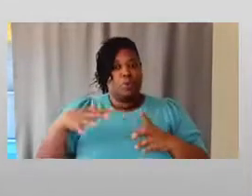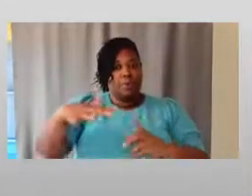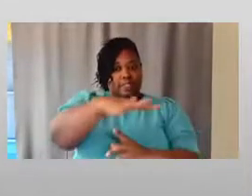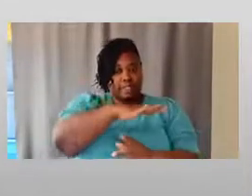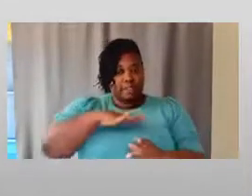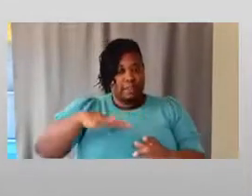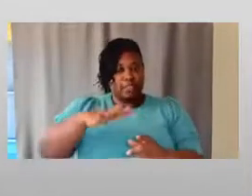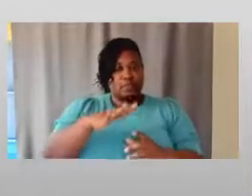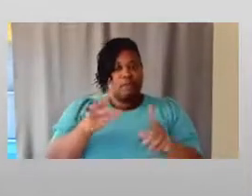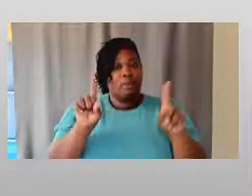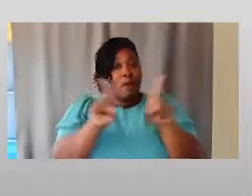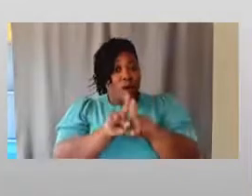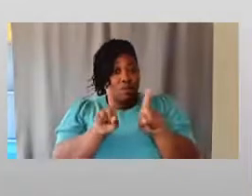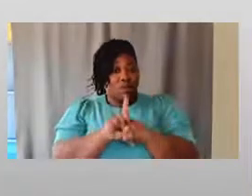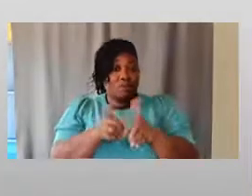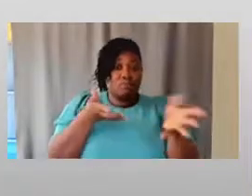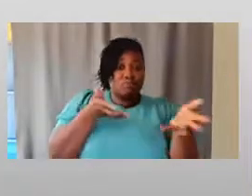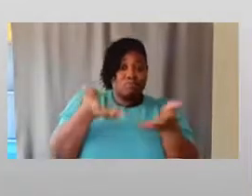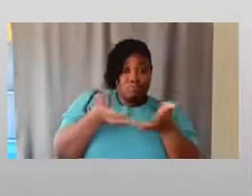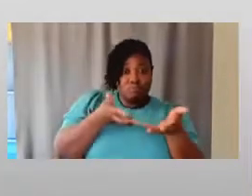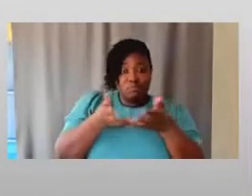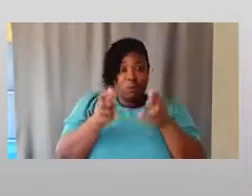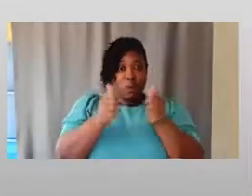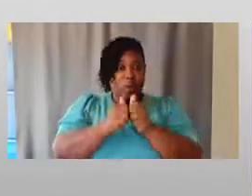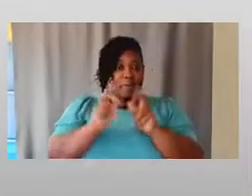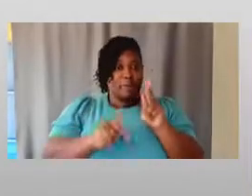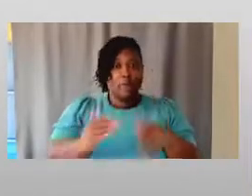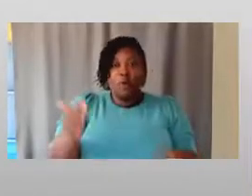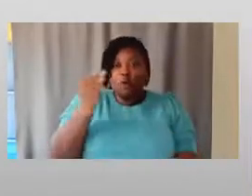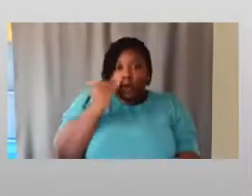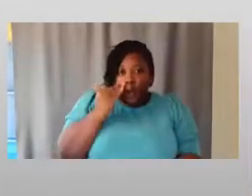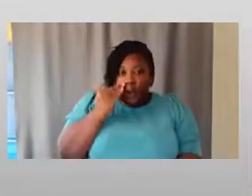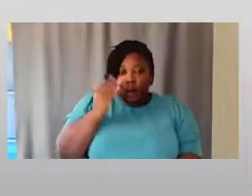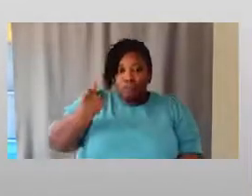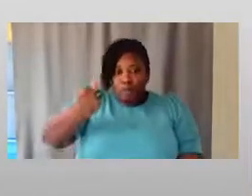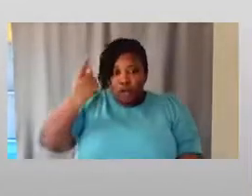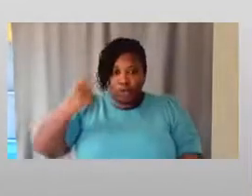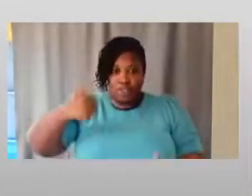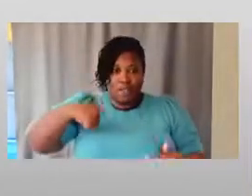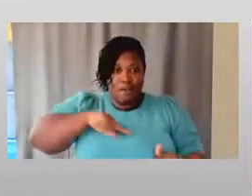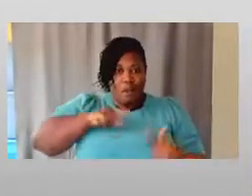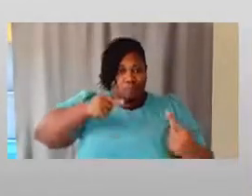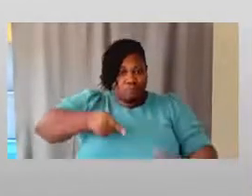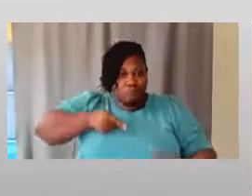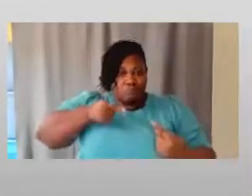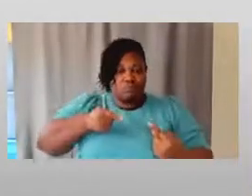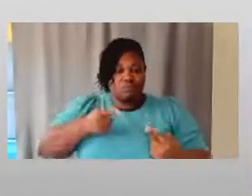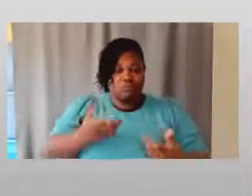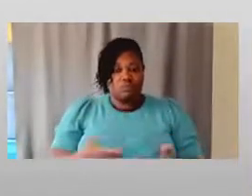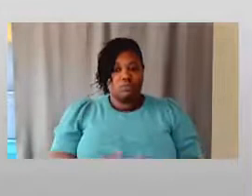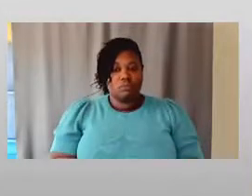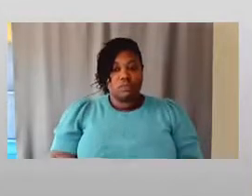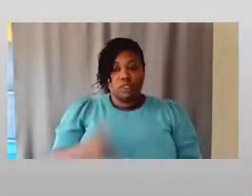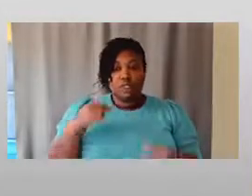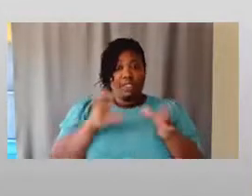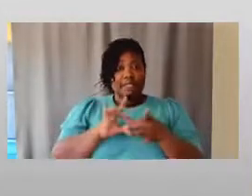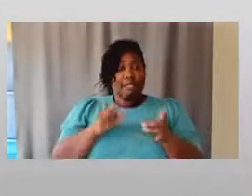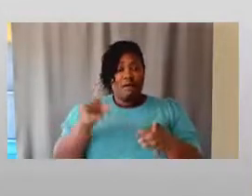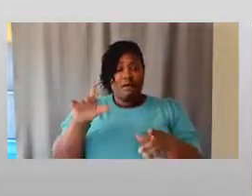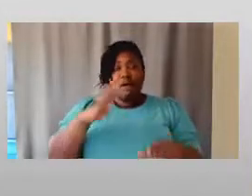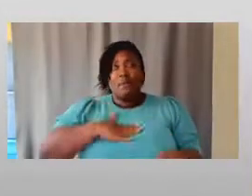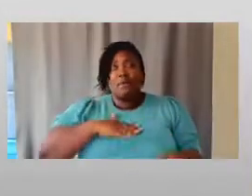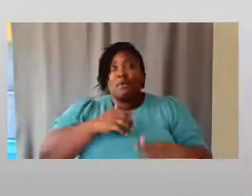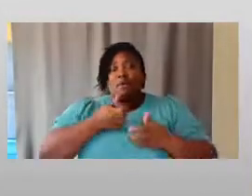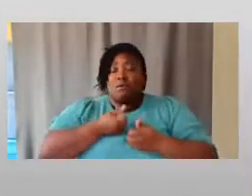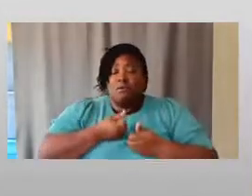talk to people that know our plight and understand, you know, me saying, dang, I've been fatigued for the